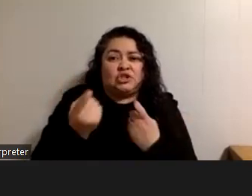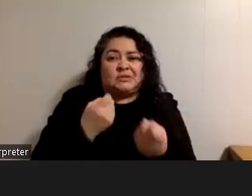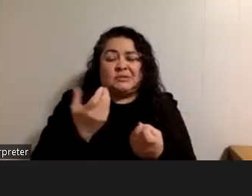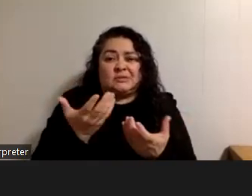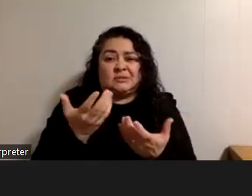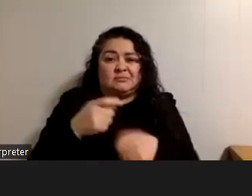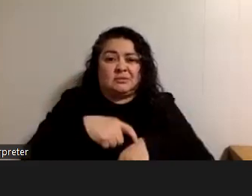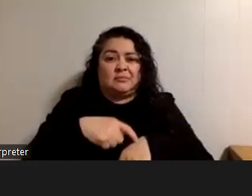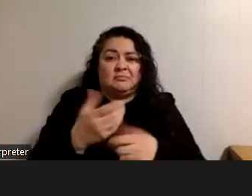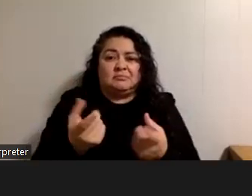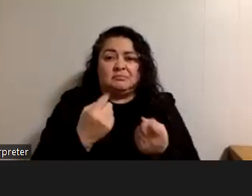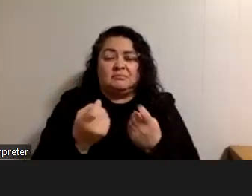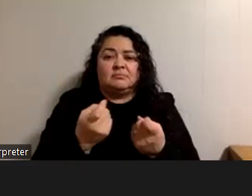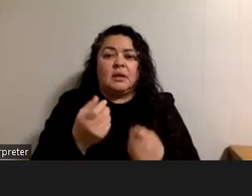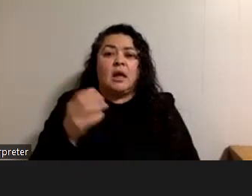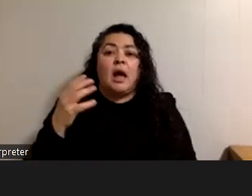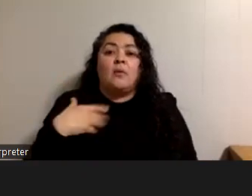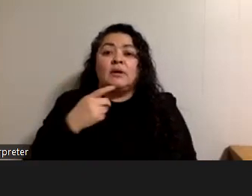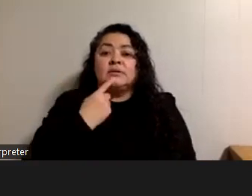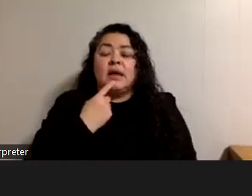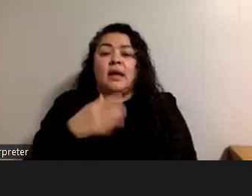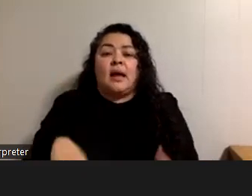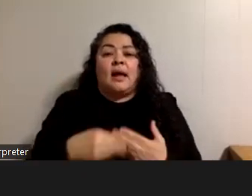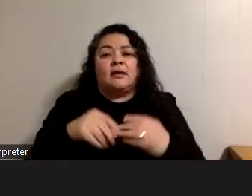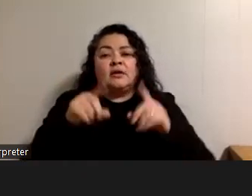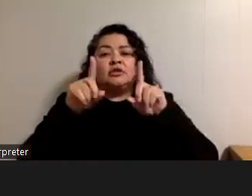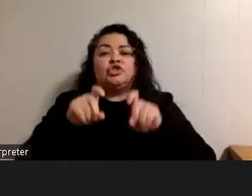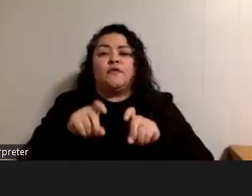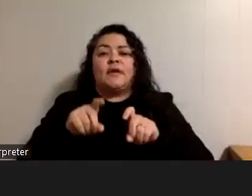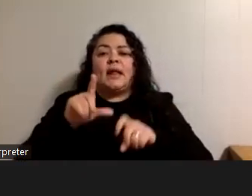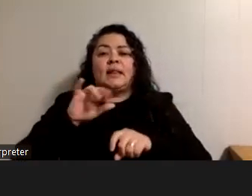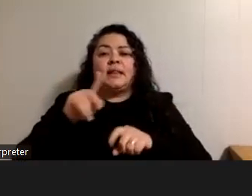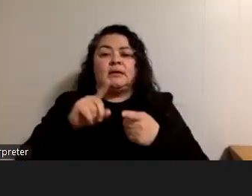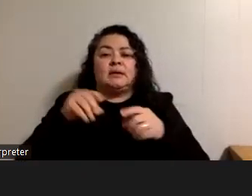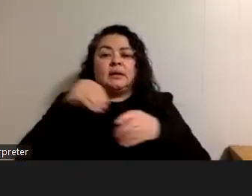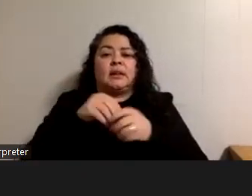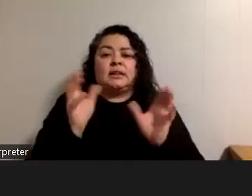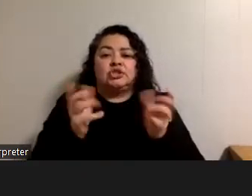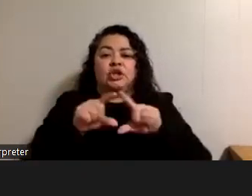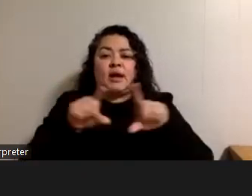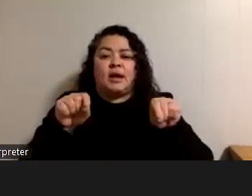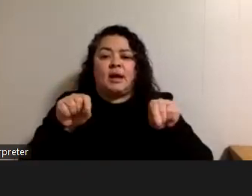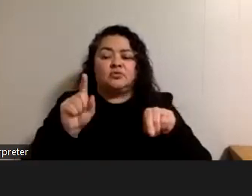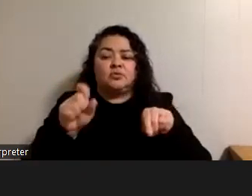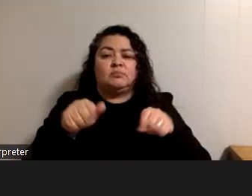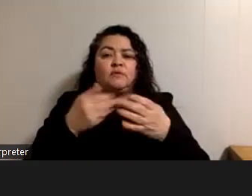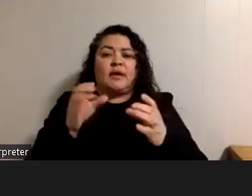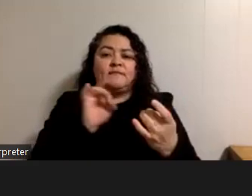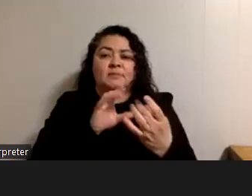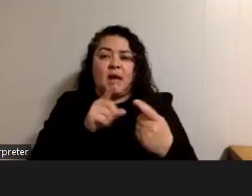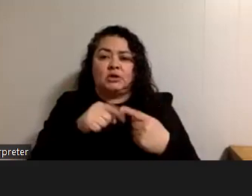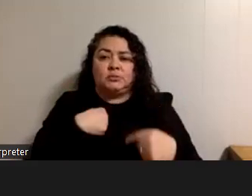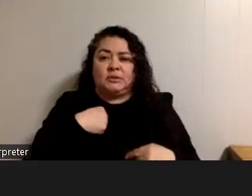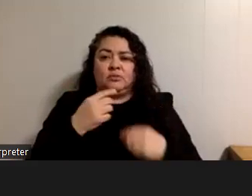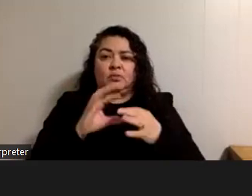and i do want to say i just added a survey link to the chat if just so you could provide feedback to me on this